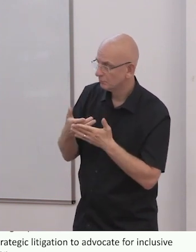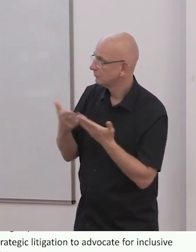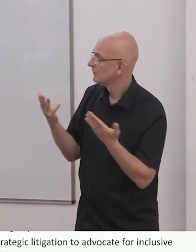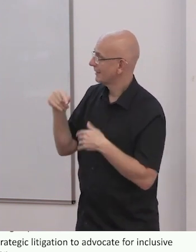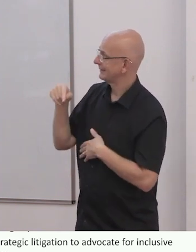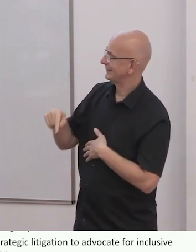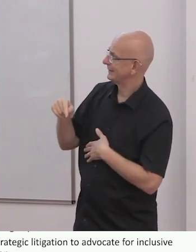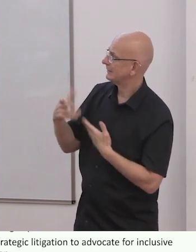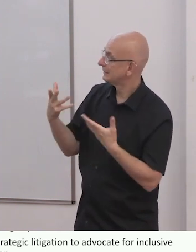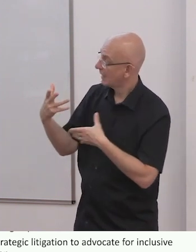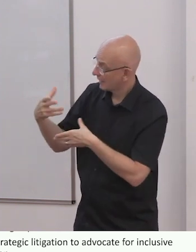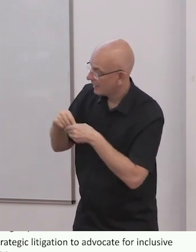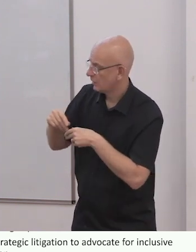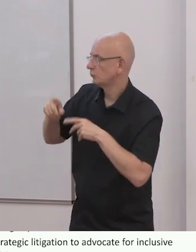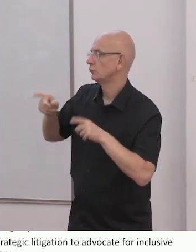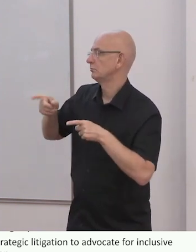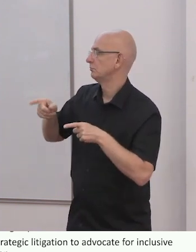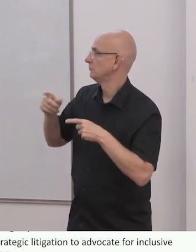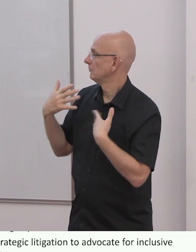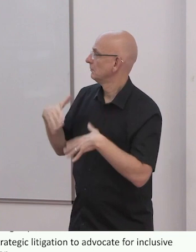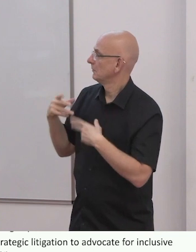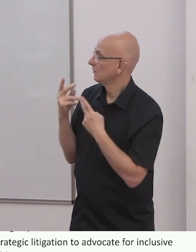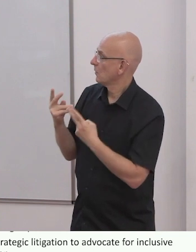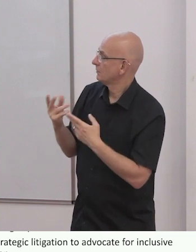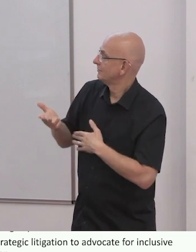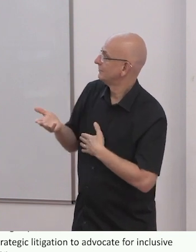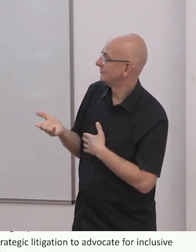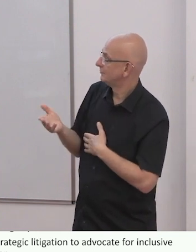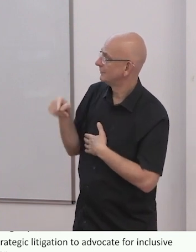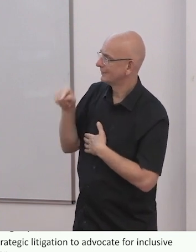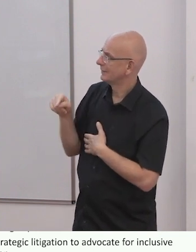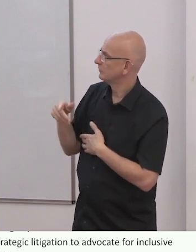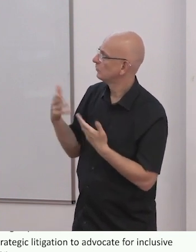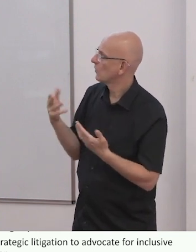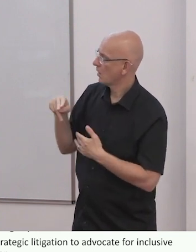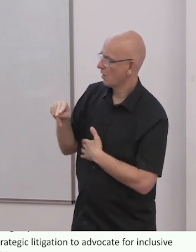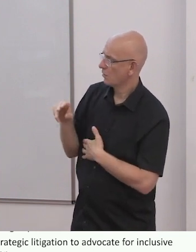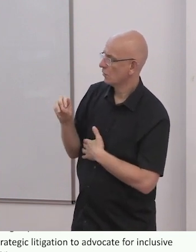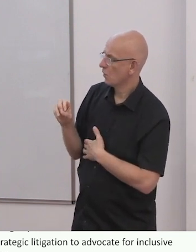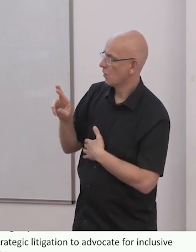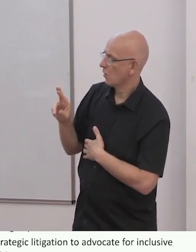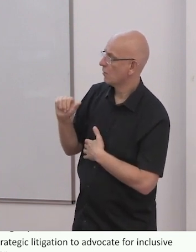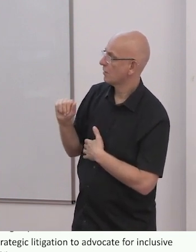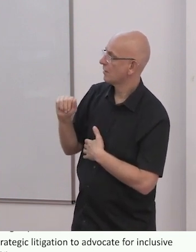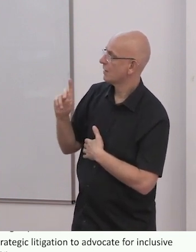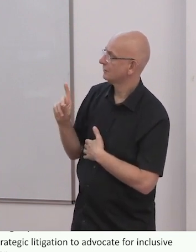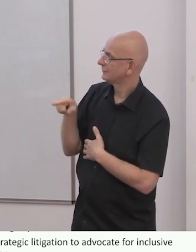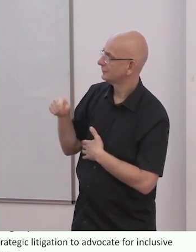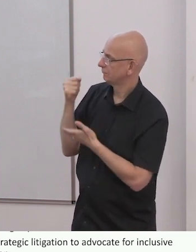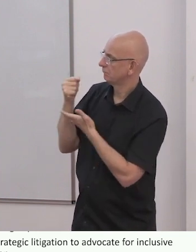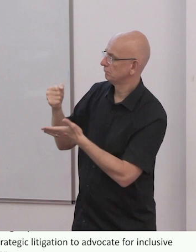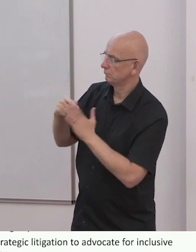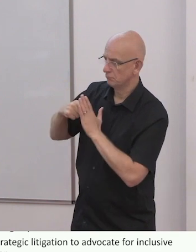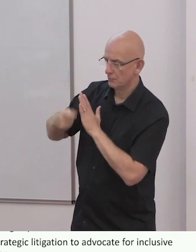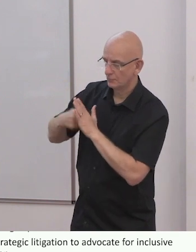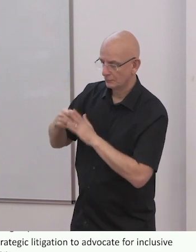between 2020 and 2022, on inclusive education and self-advocacy. This project provided